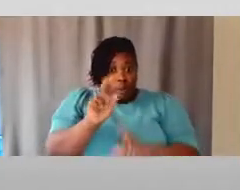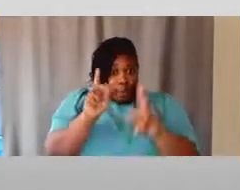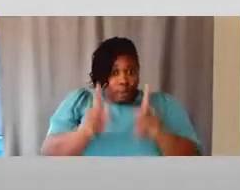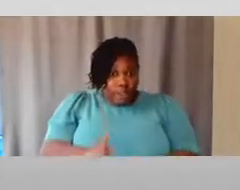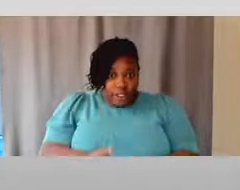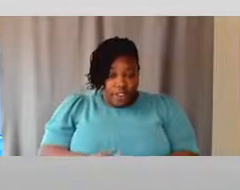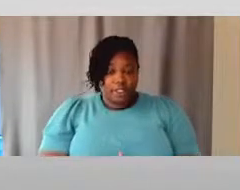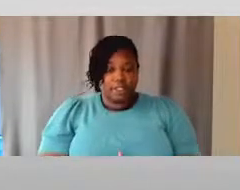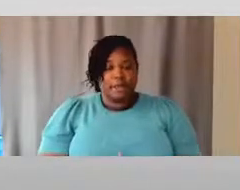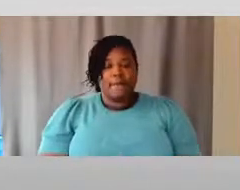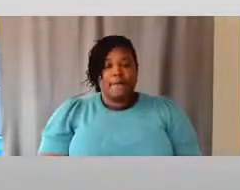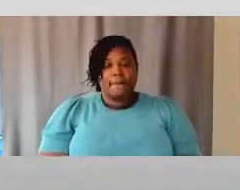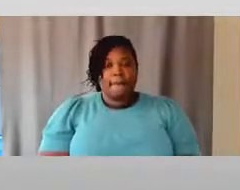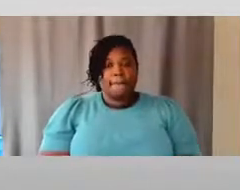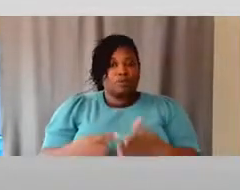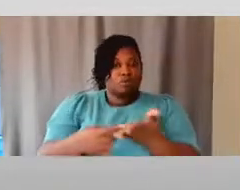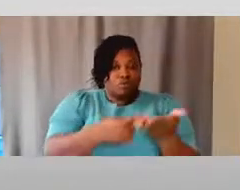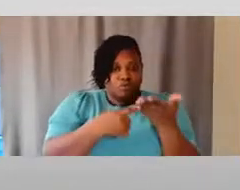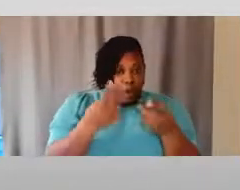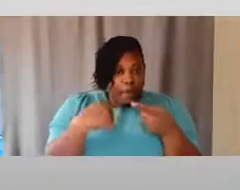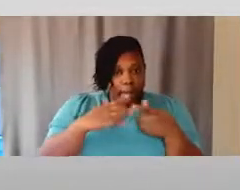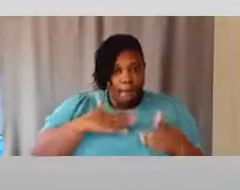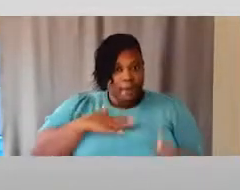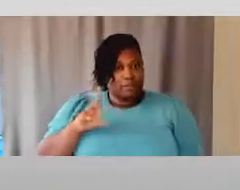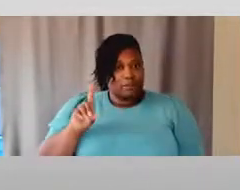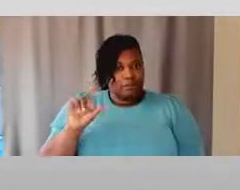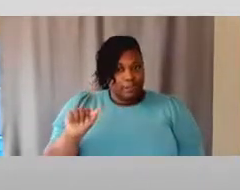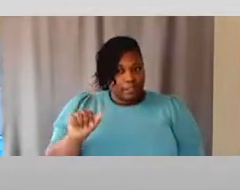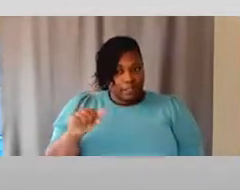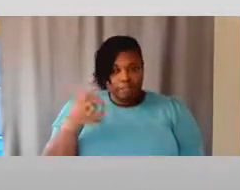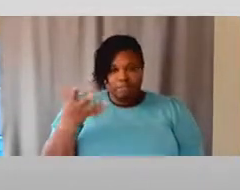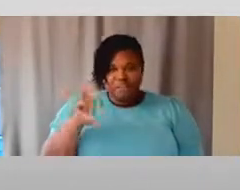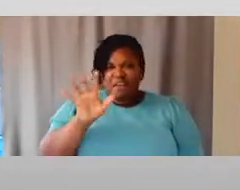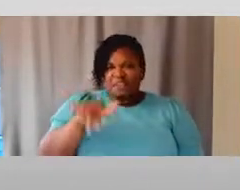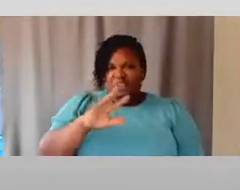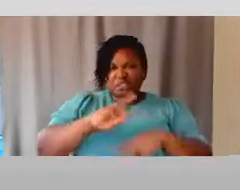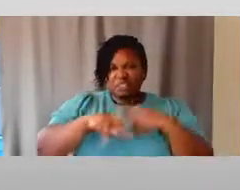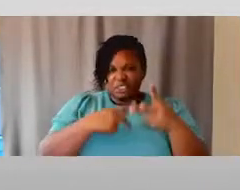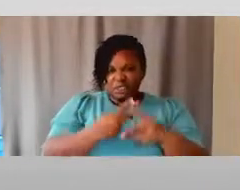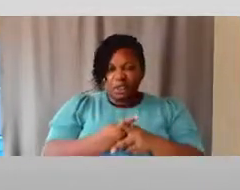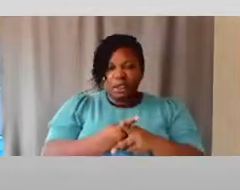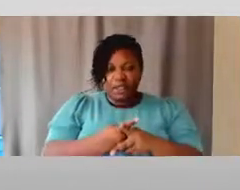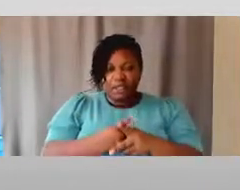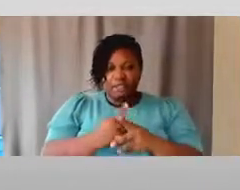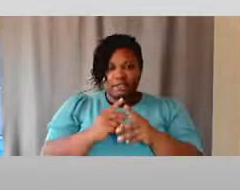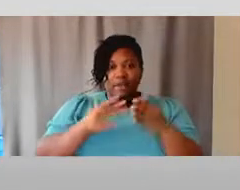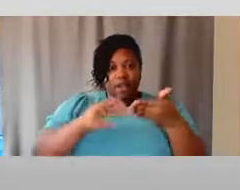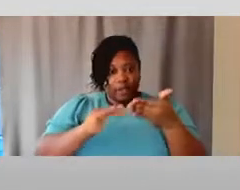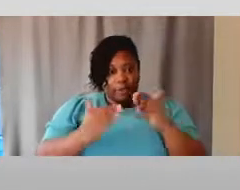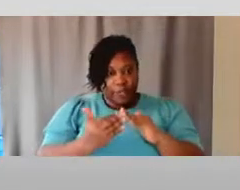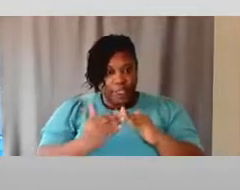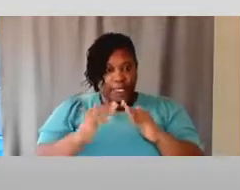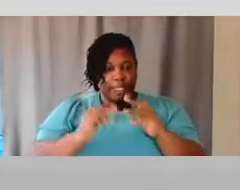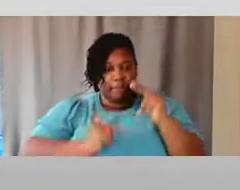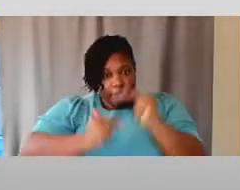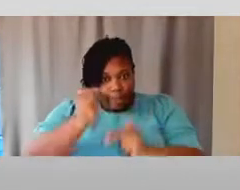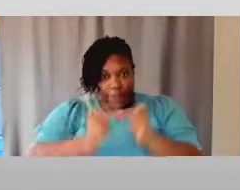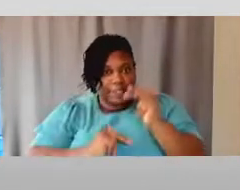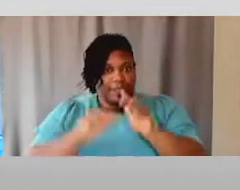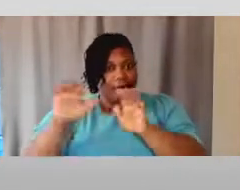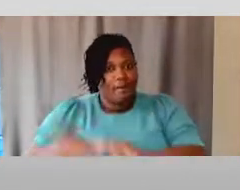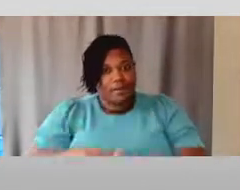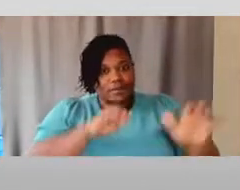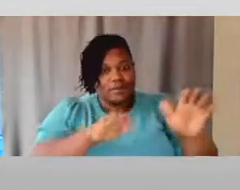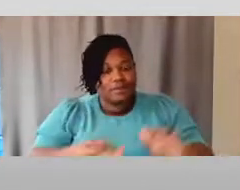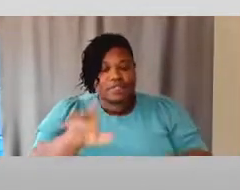to talk about my disability. Those are the kinds of community building activities